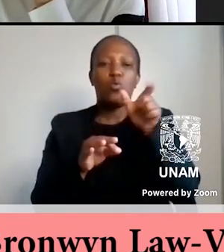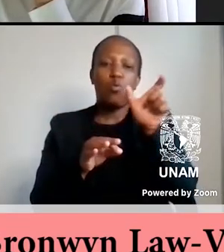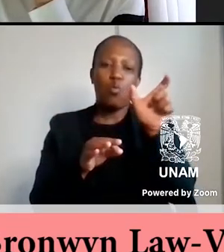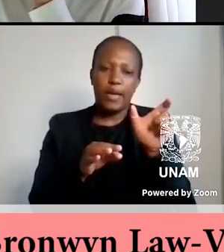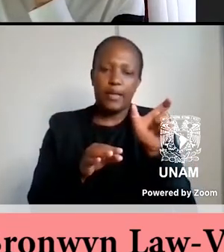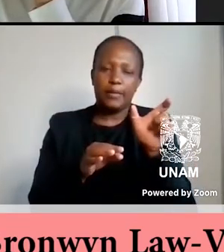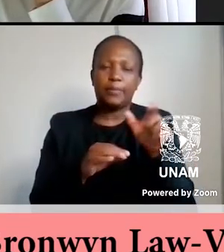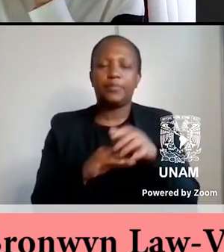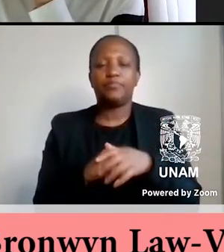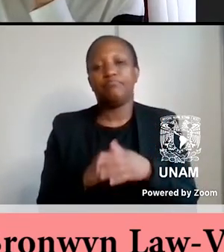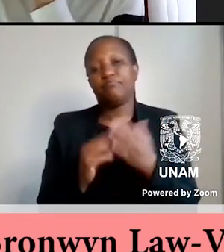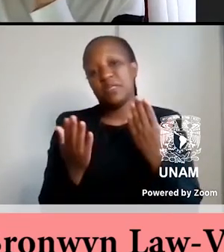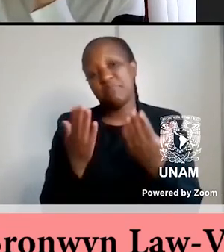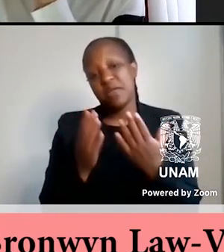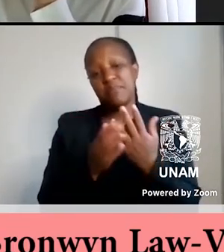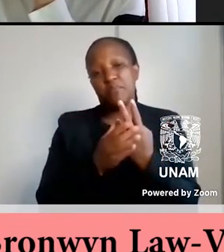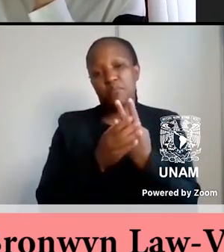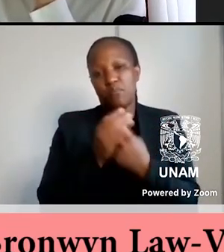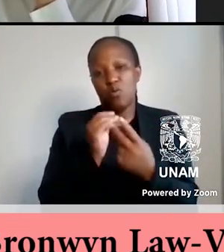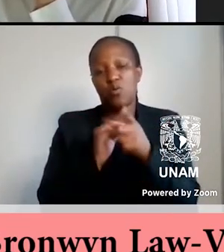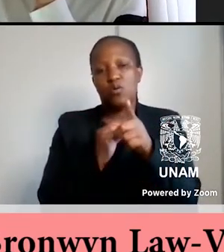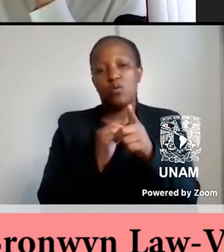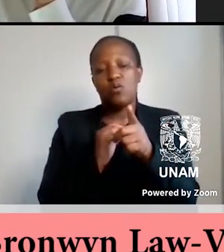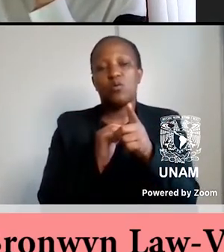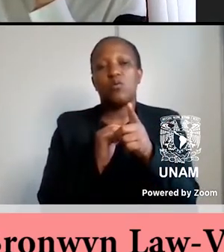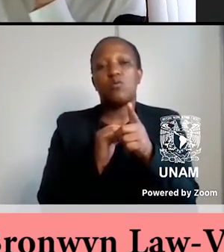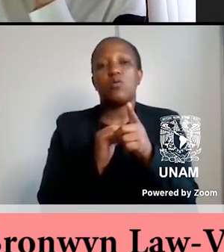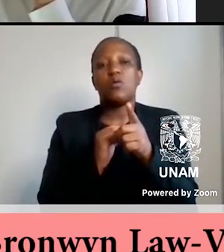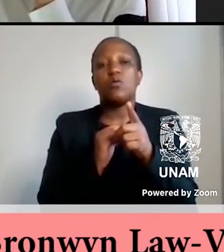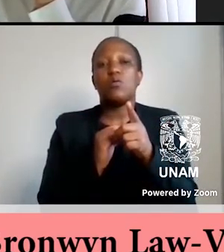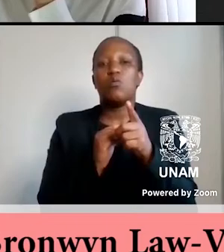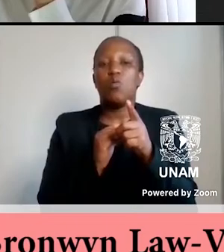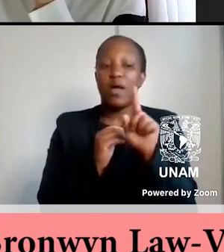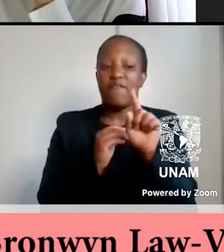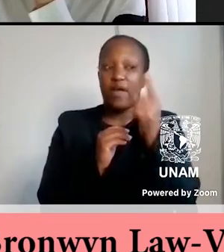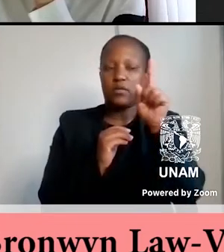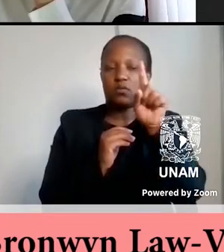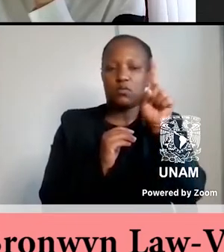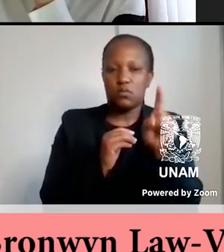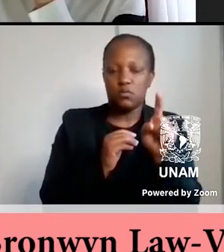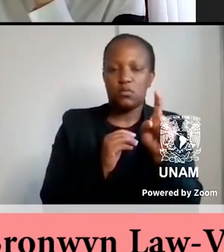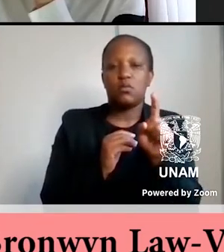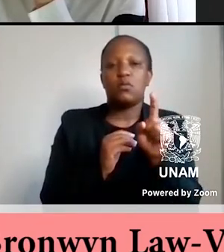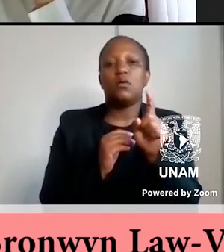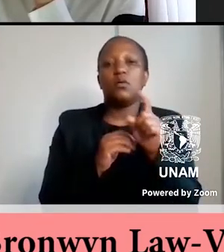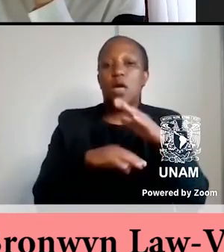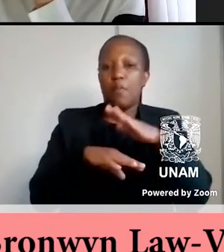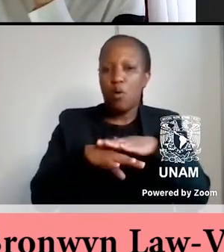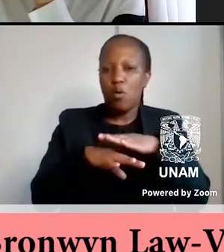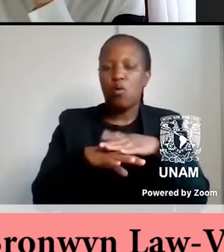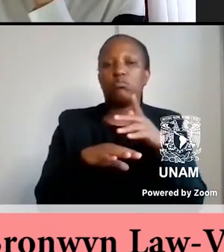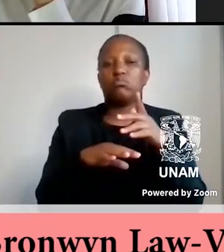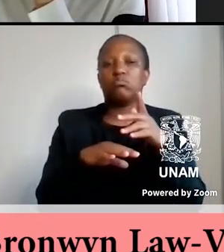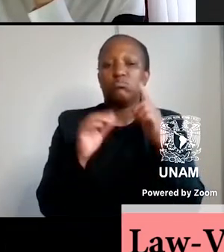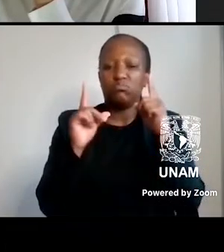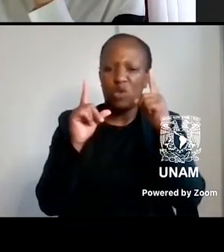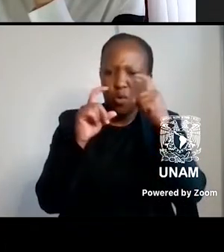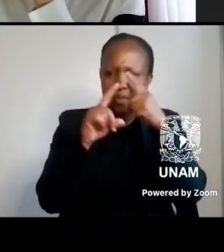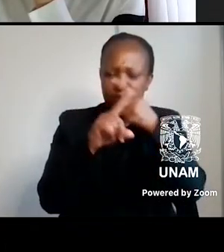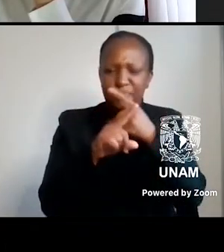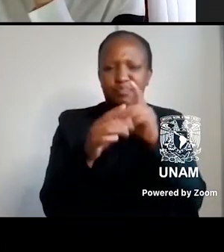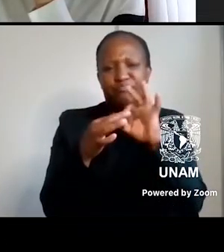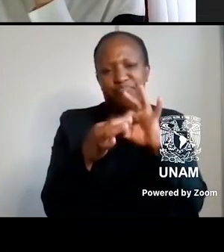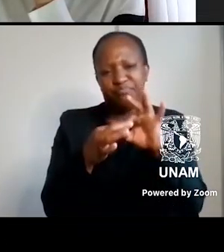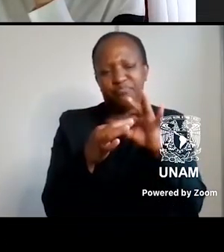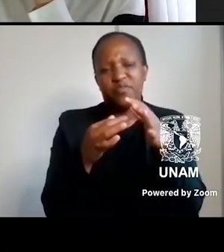So perhaps both, and I'm going to lead on to a second question, if you could both talk a little bit more about this complicated relationship both